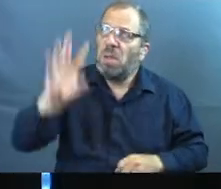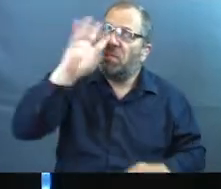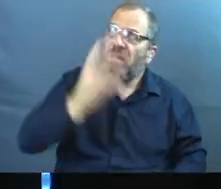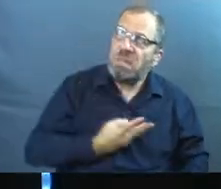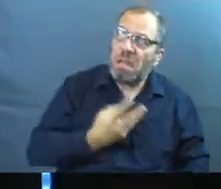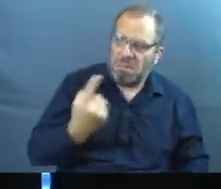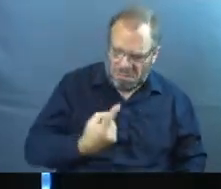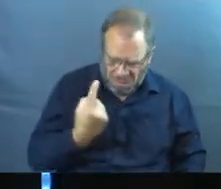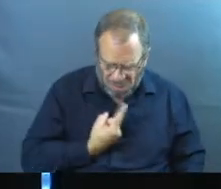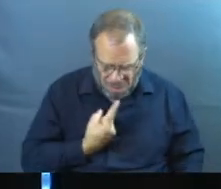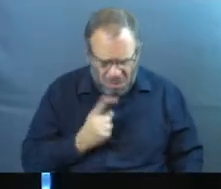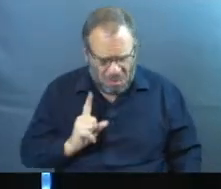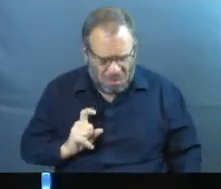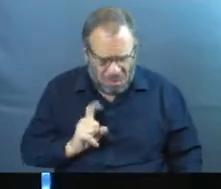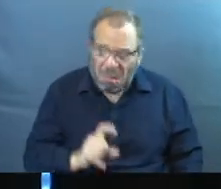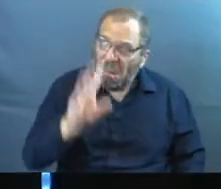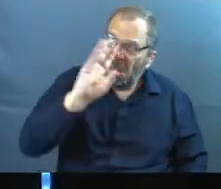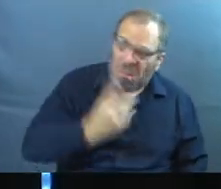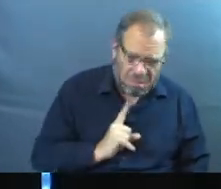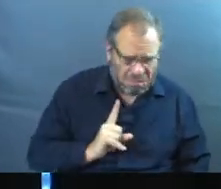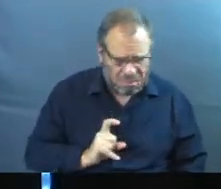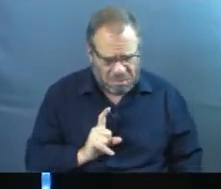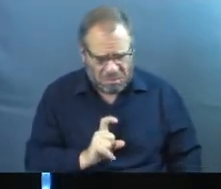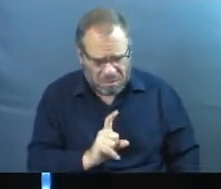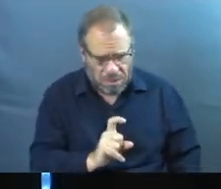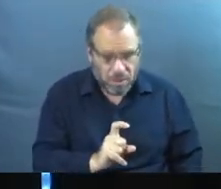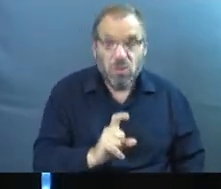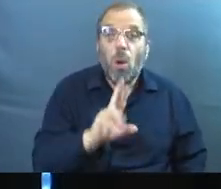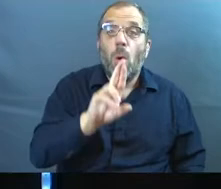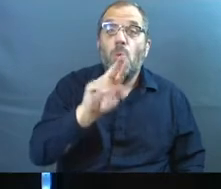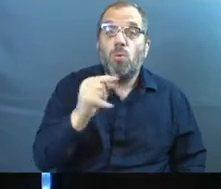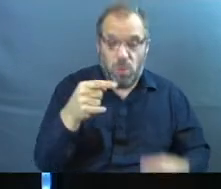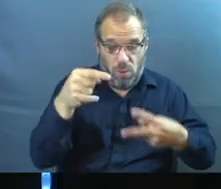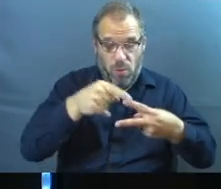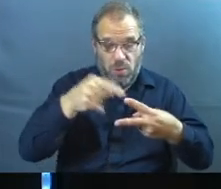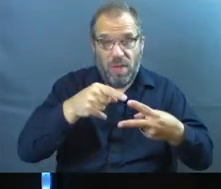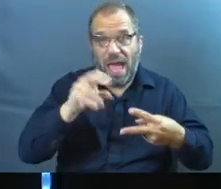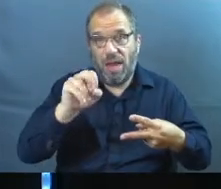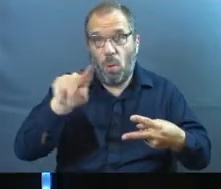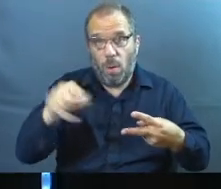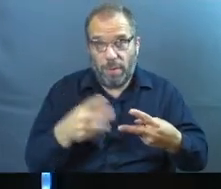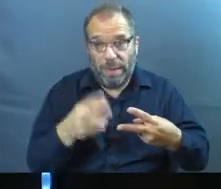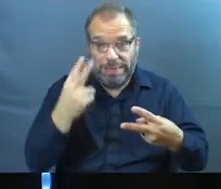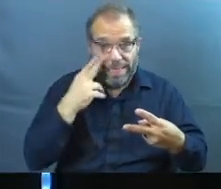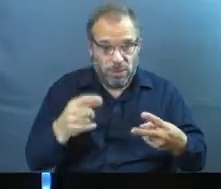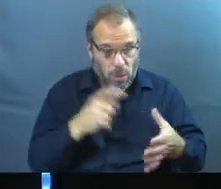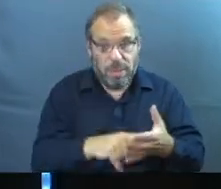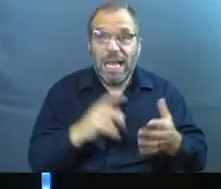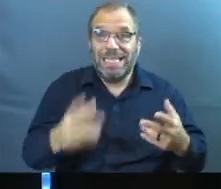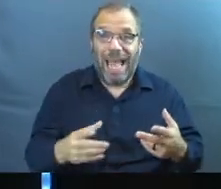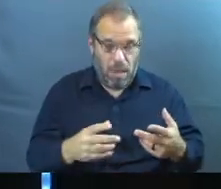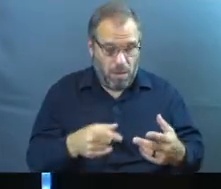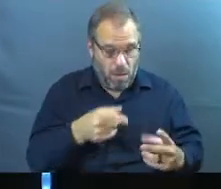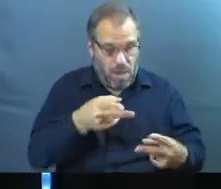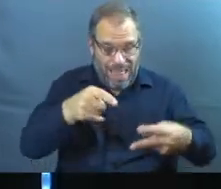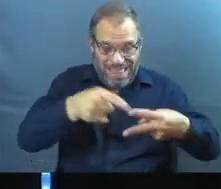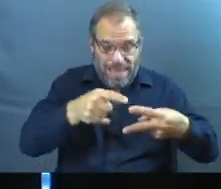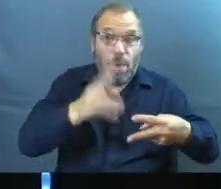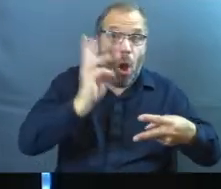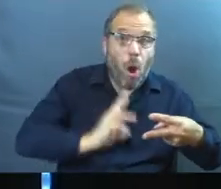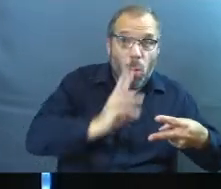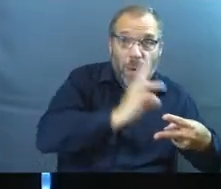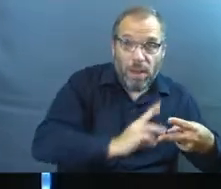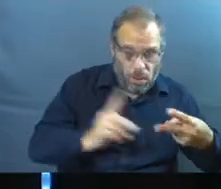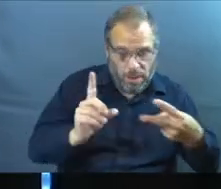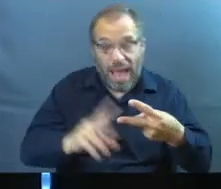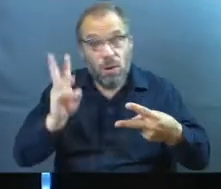forsaken me. I'm left. There's nothing else. So Ruth and Orpah, they see this because they are now widows as well. And they're